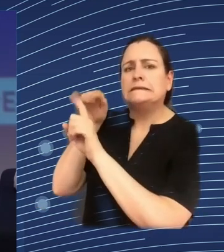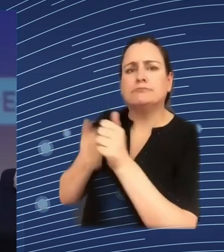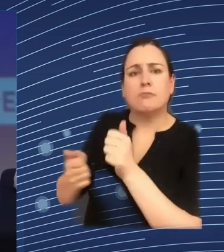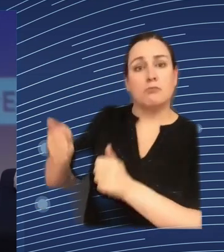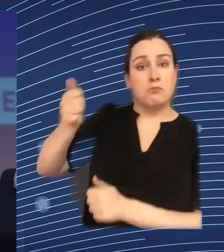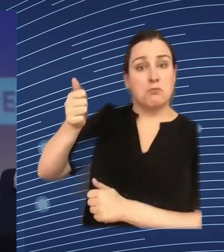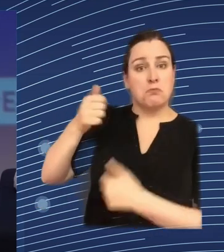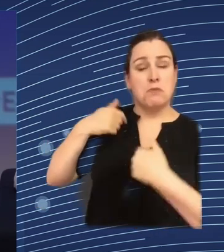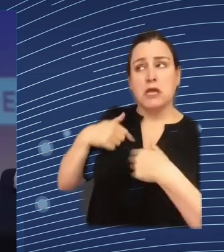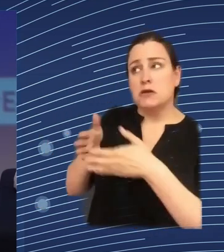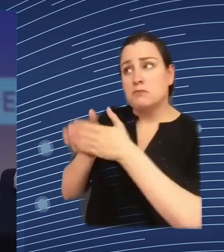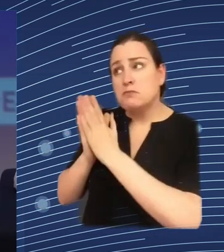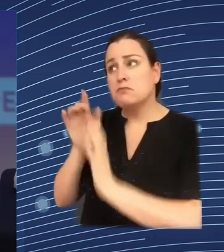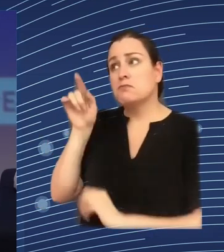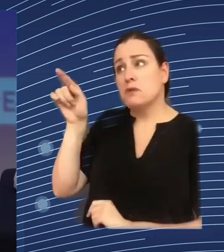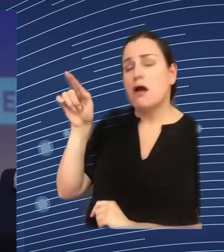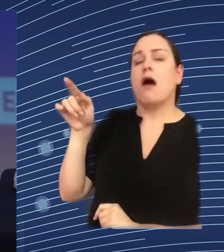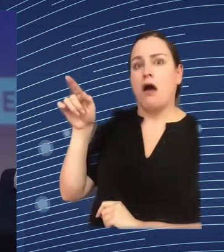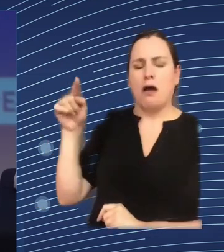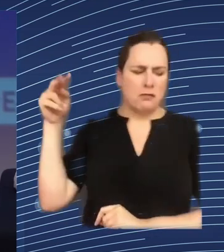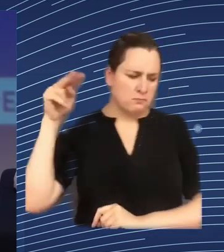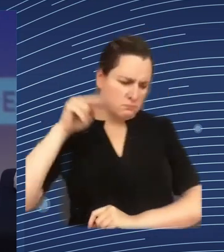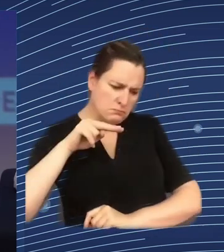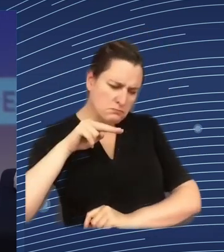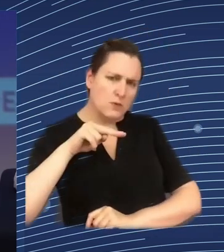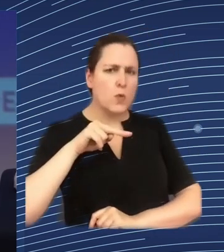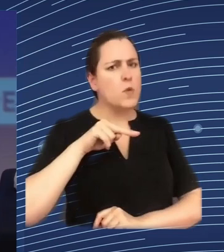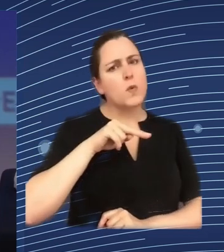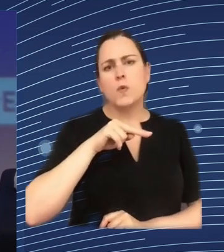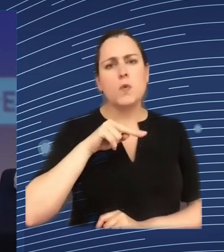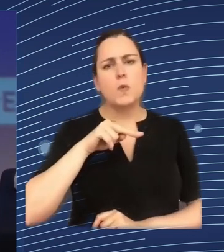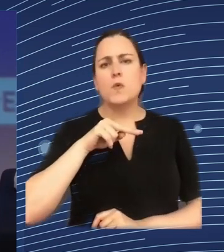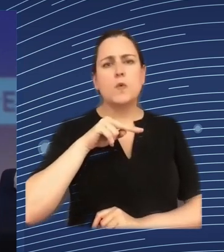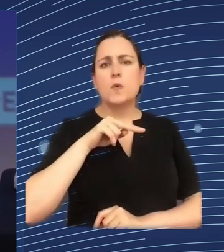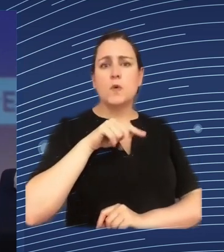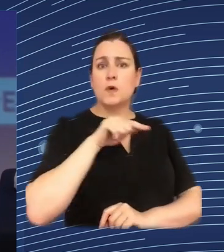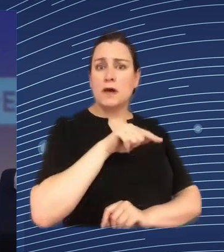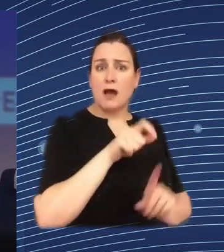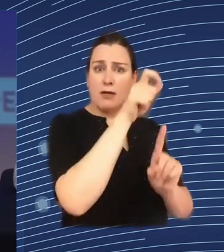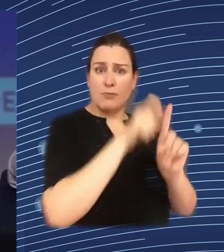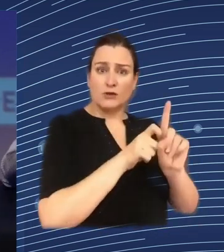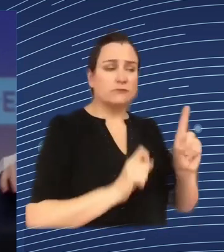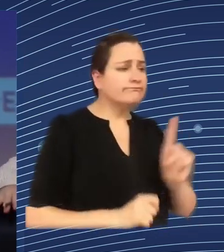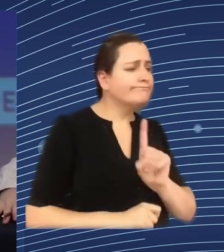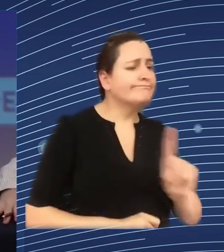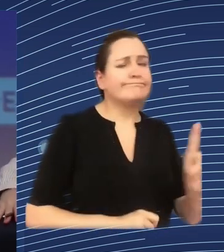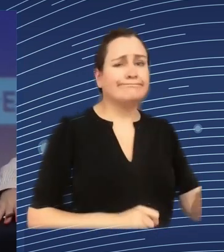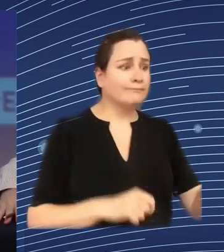uninterrupted minute by minute collection of performance data was unlocked